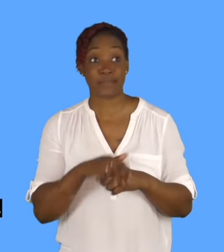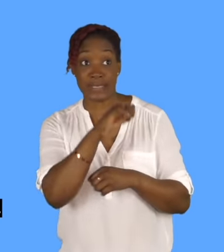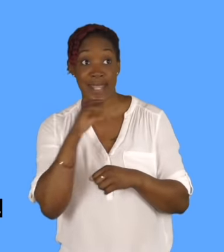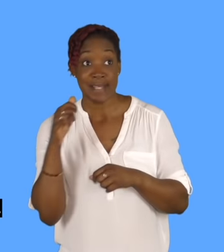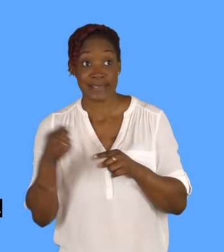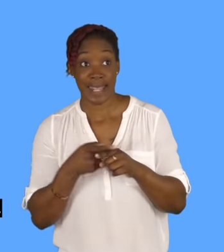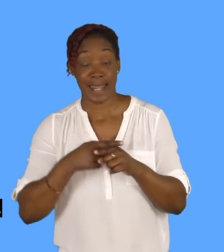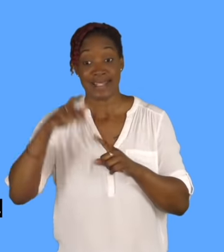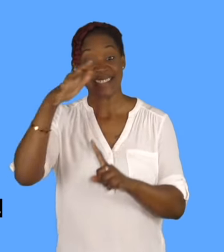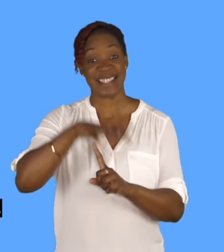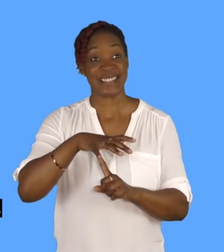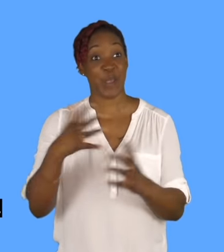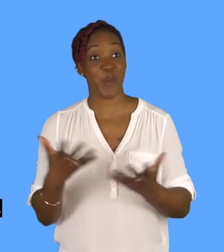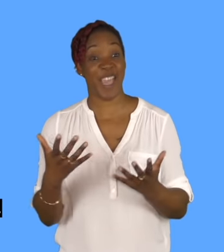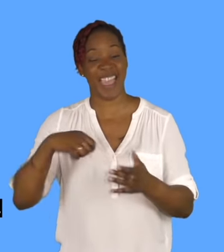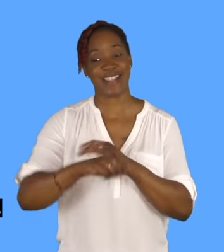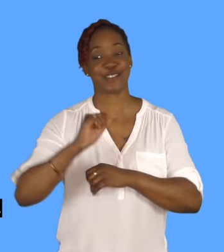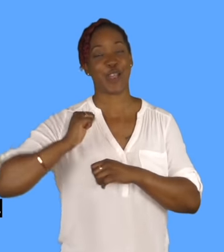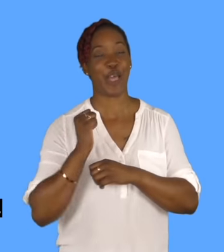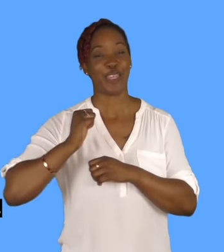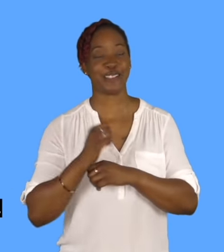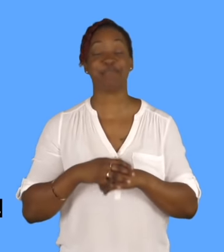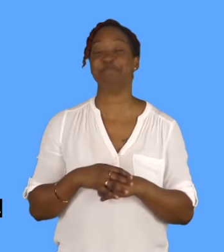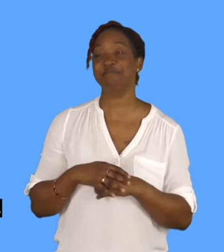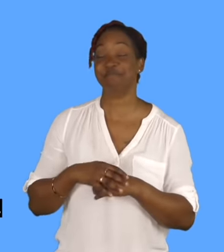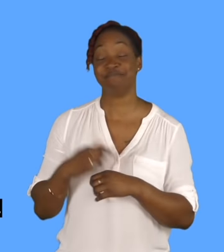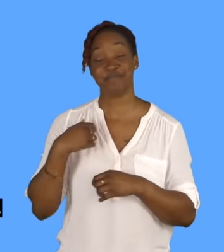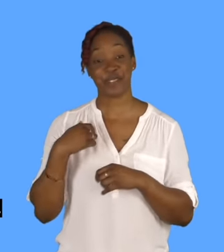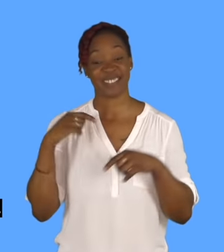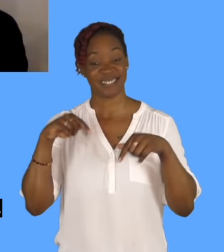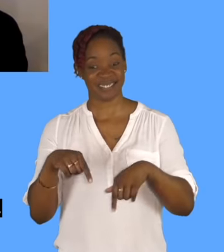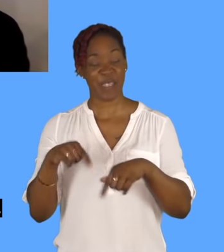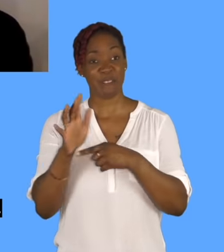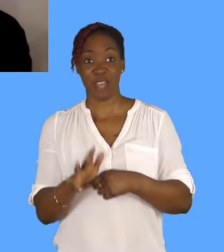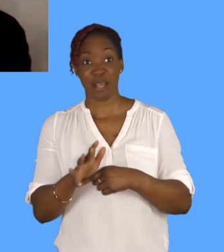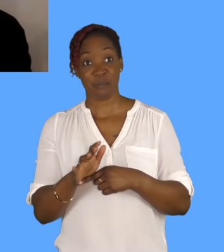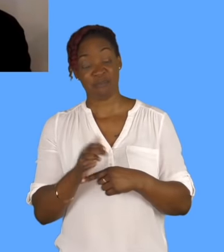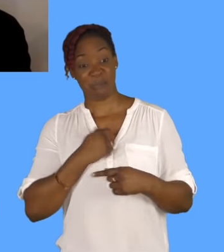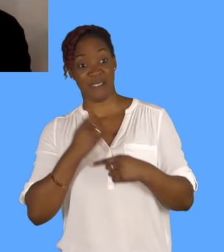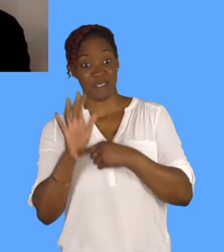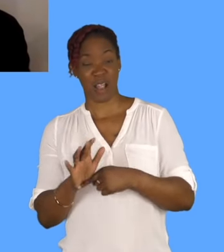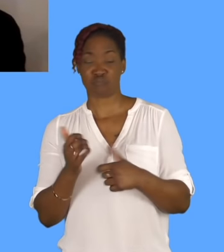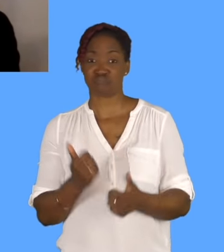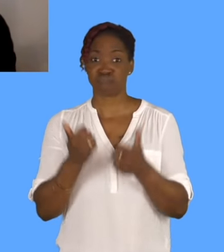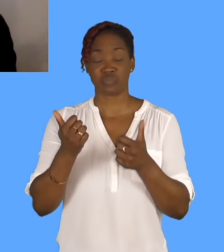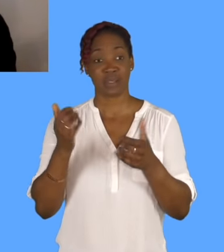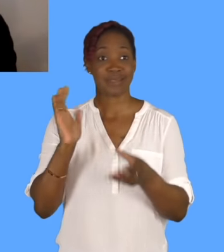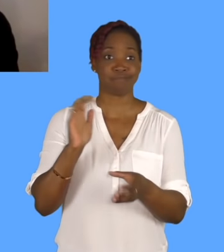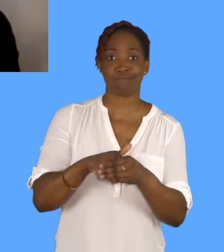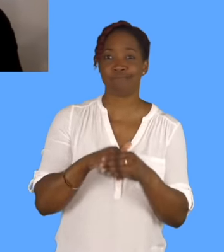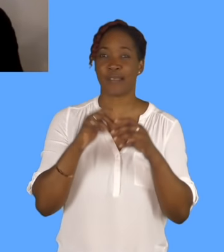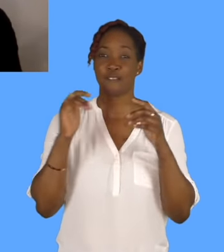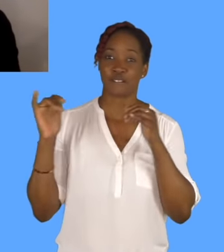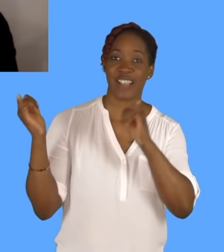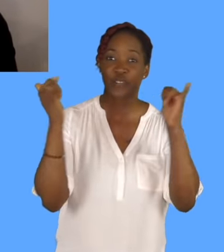really great to attend the festival, and yeah, it was a lot of fun. Yeah, I've only been to Mumbai once, and I was with,